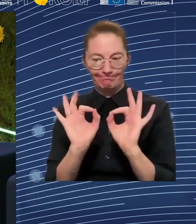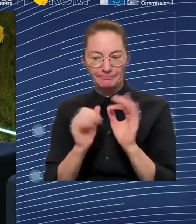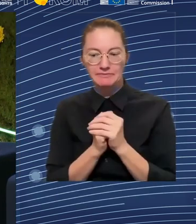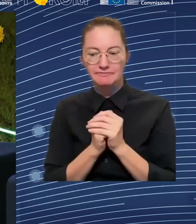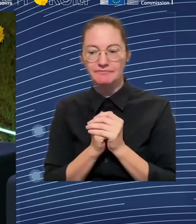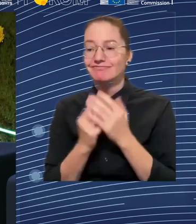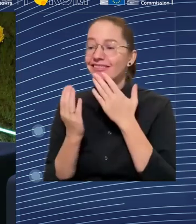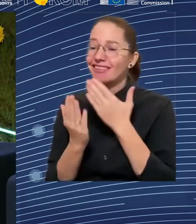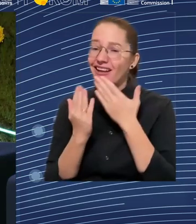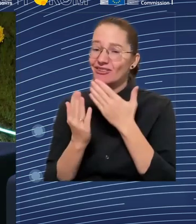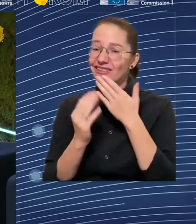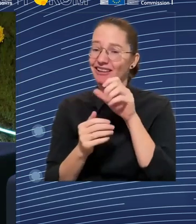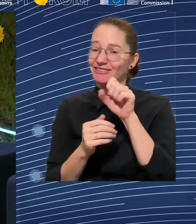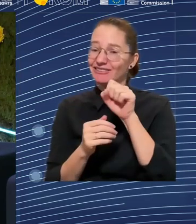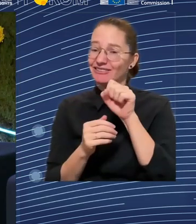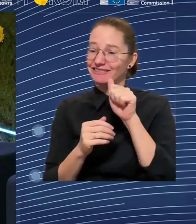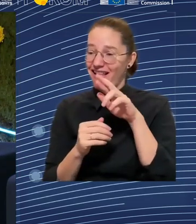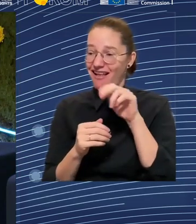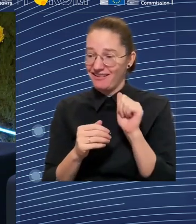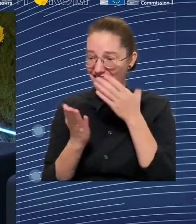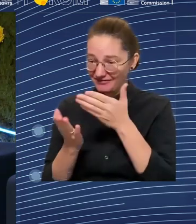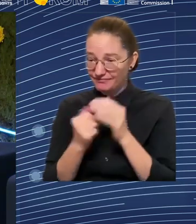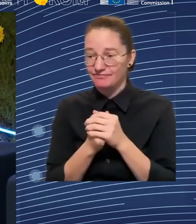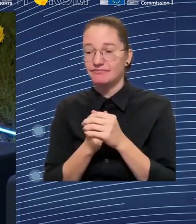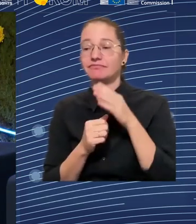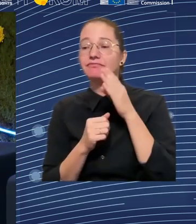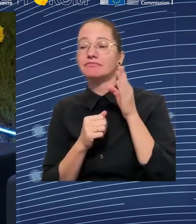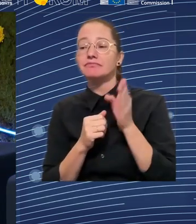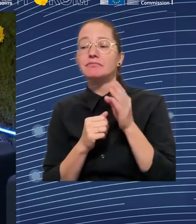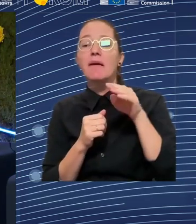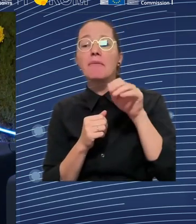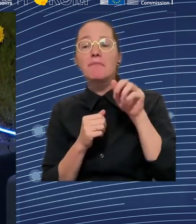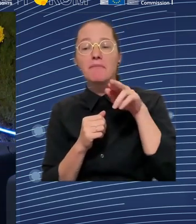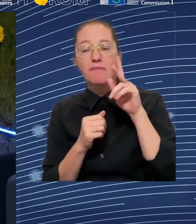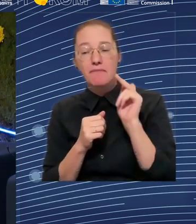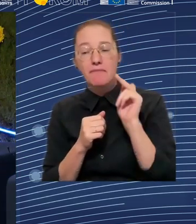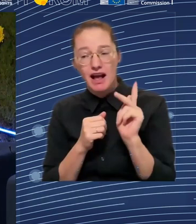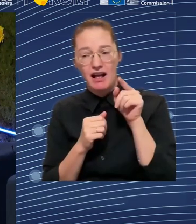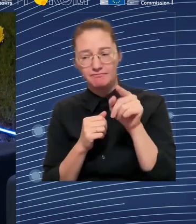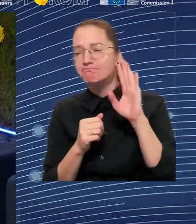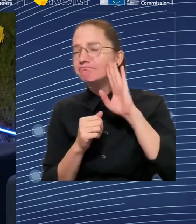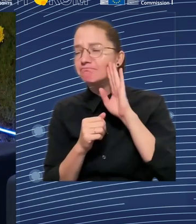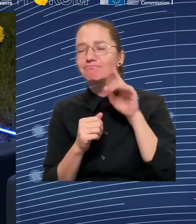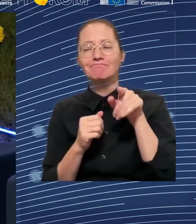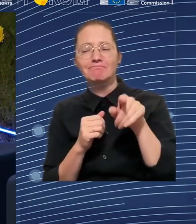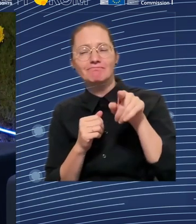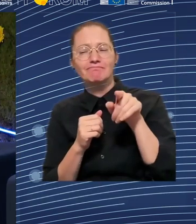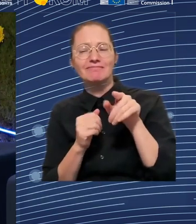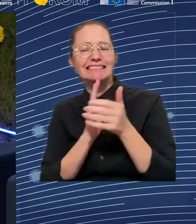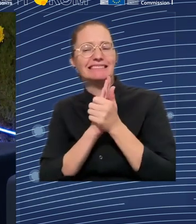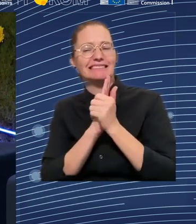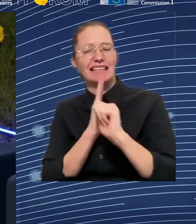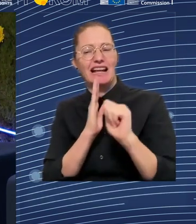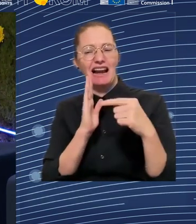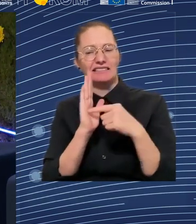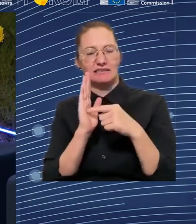across the scope, not just in low-skilled jobs, but also at higher levels. It's really